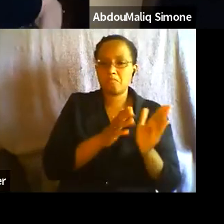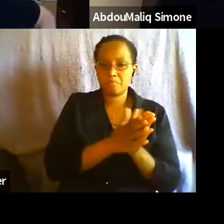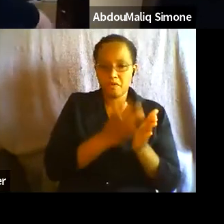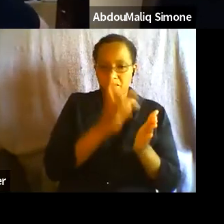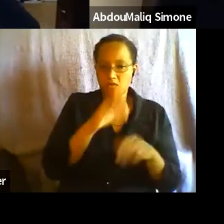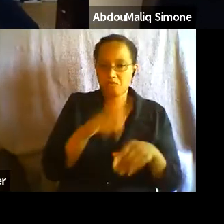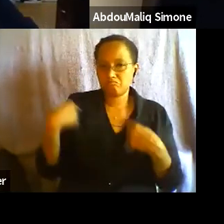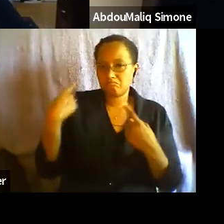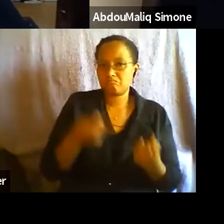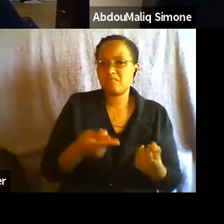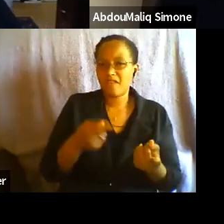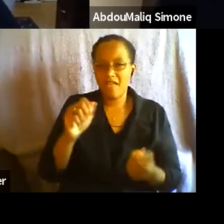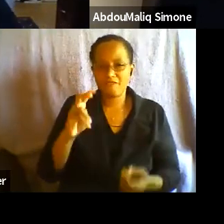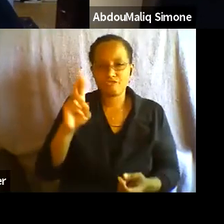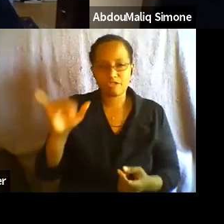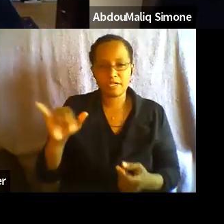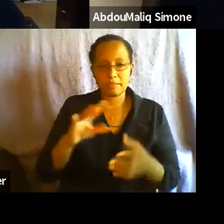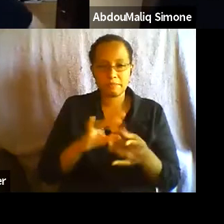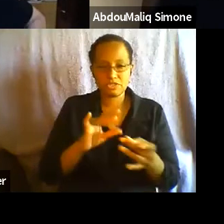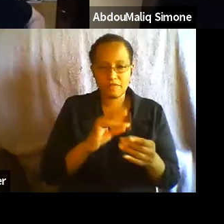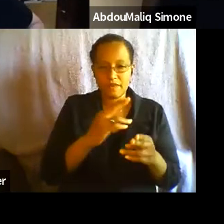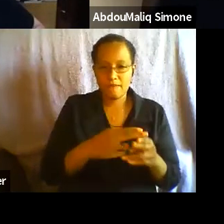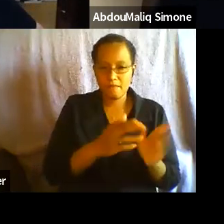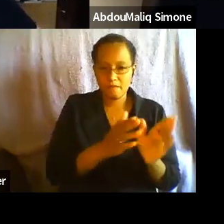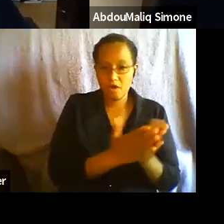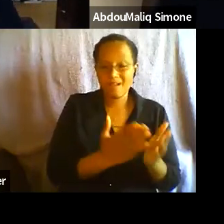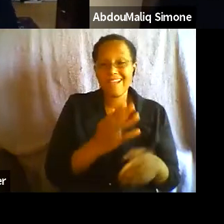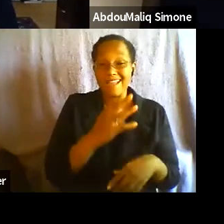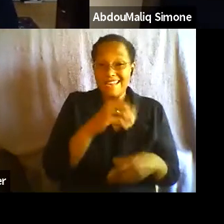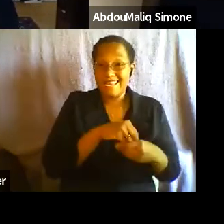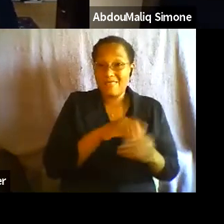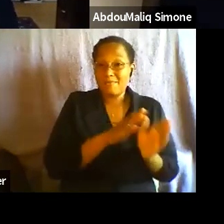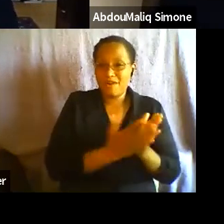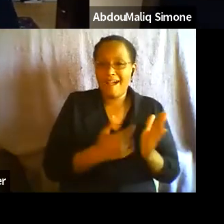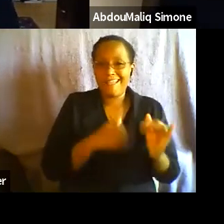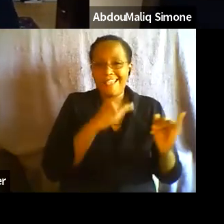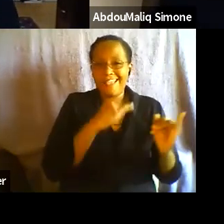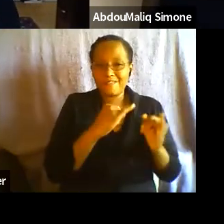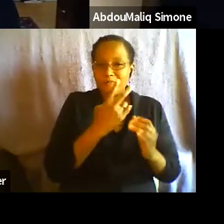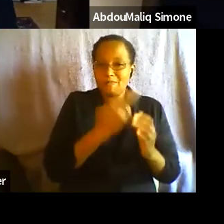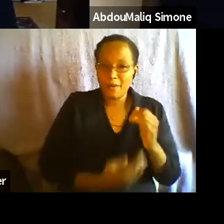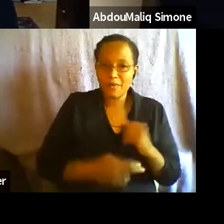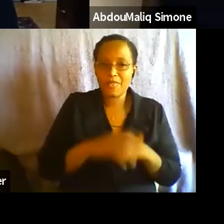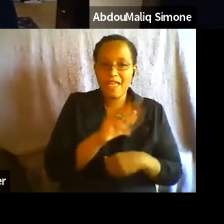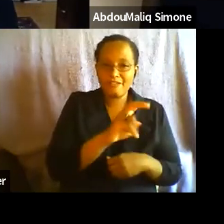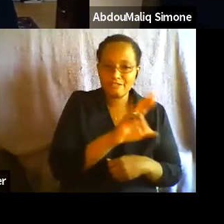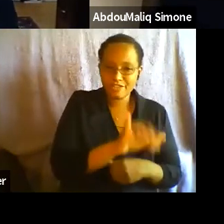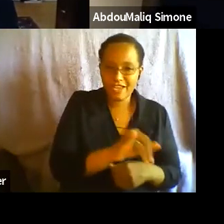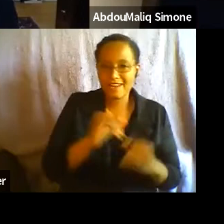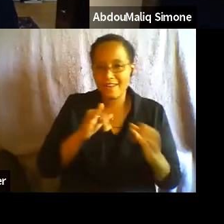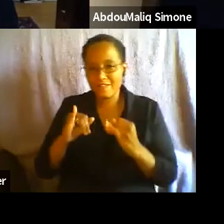one that Avery mentioned at the beginning, and actually both Avery and Ruthie are interviewed in the book. So, um, if you want to read more of them, get the book,